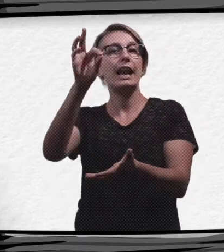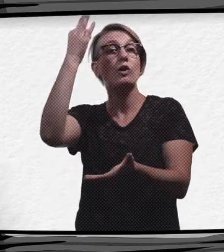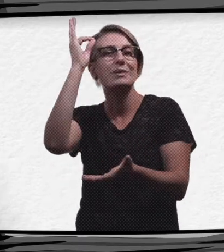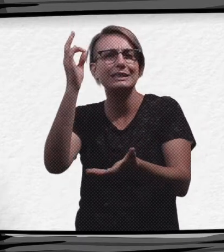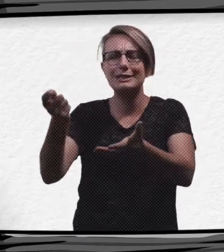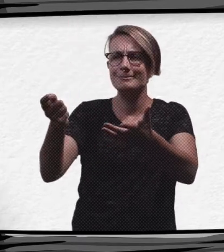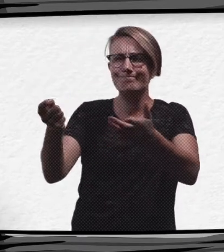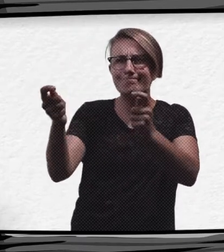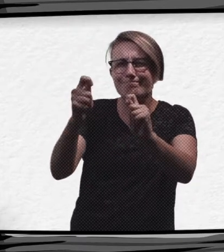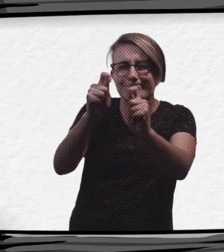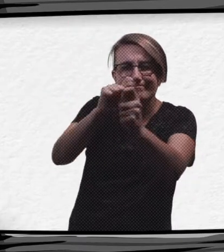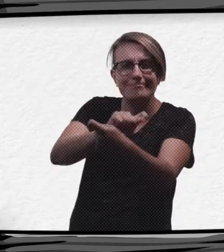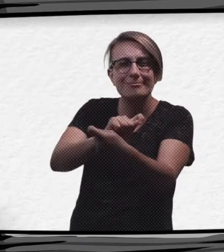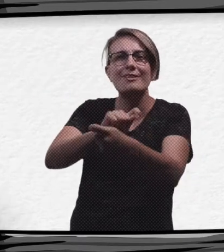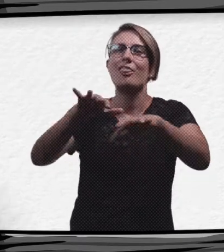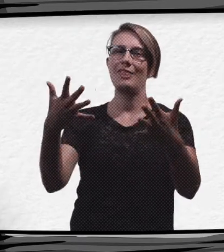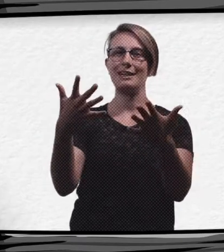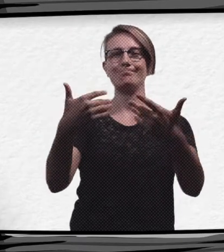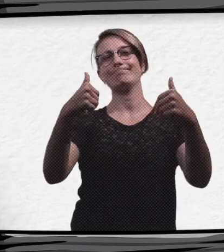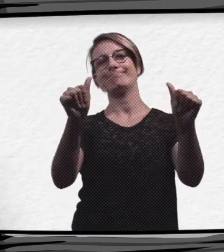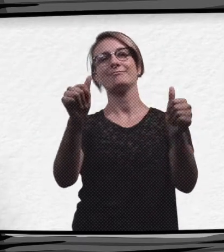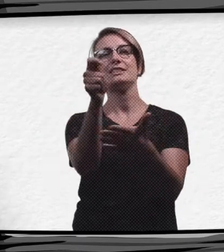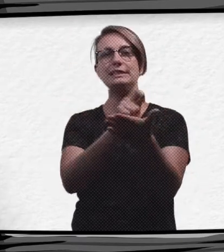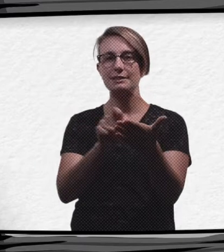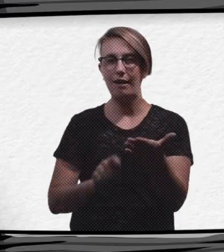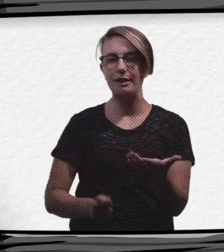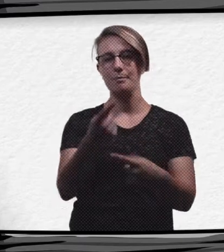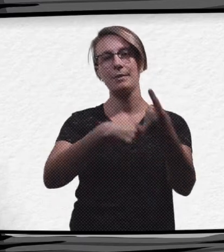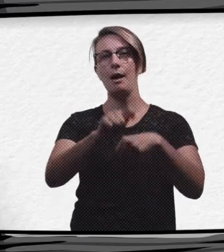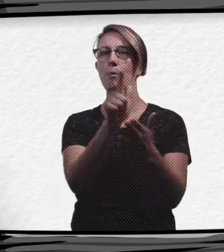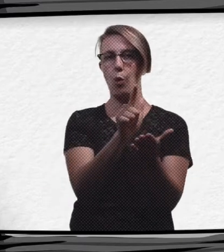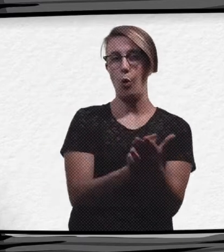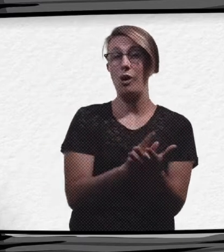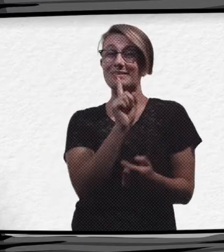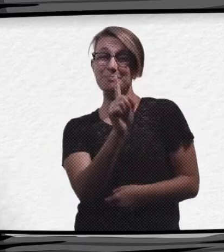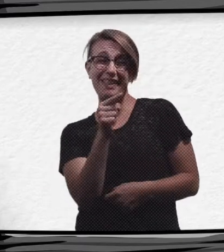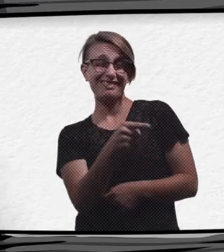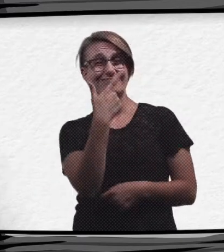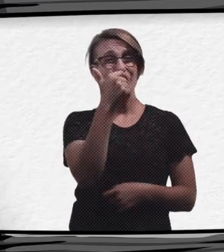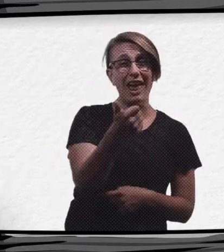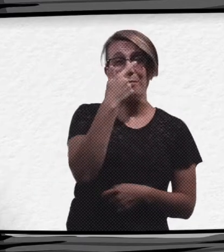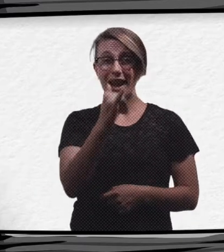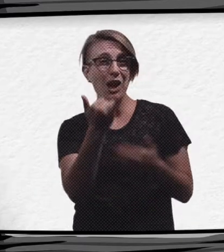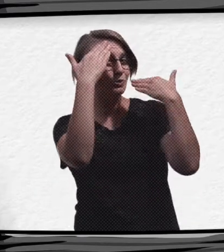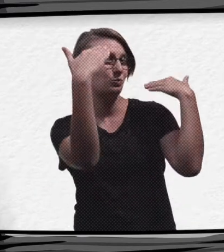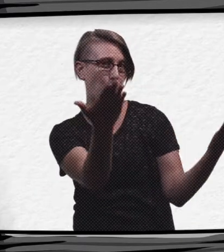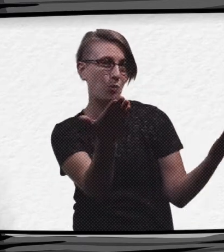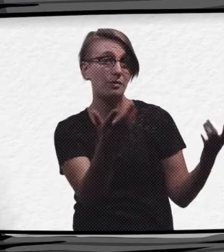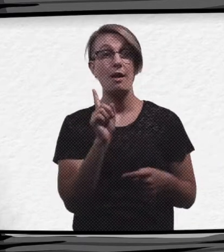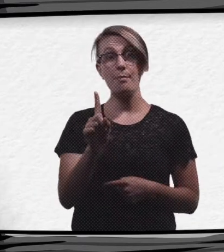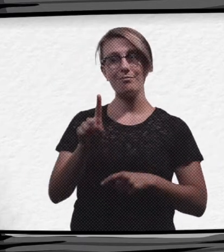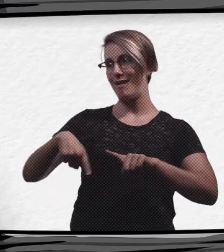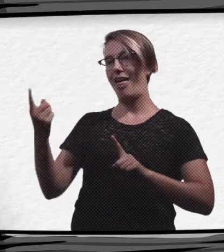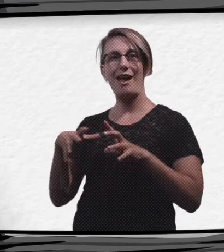course, all of that is up to chance, which isn't exactly ideal. Luckily though, there are other ways to get the ball rolling. Today,